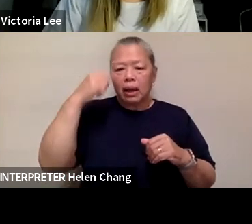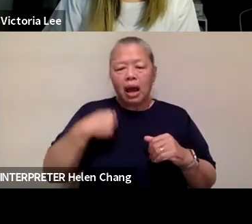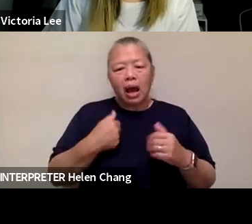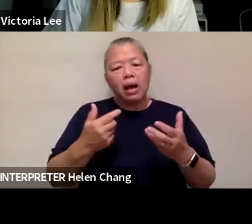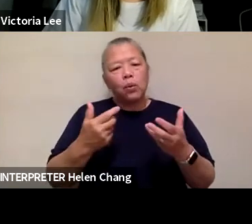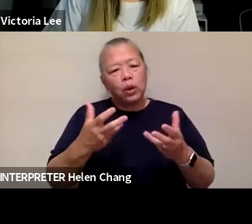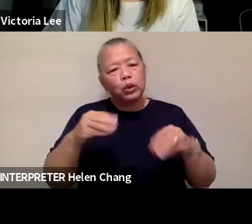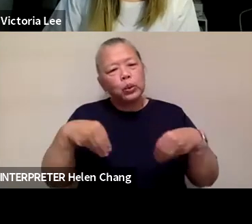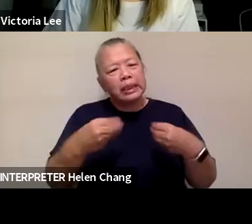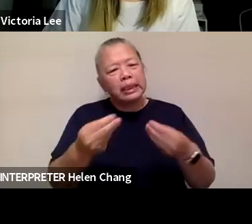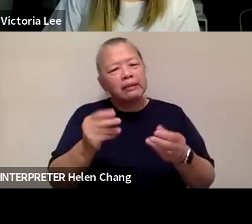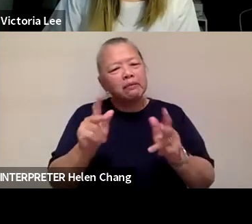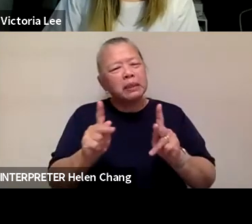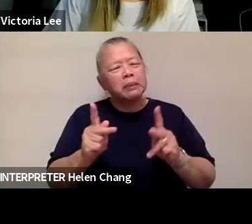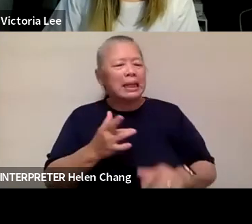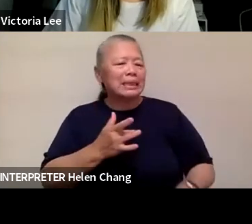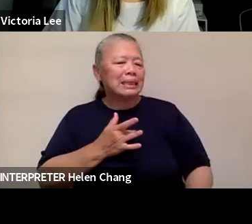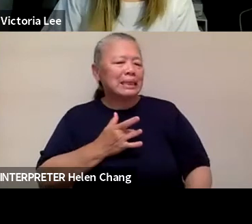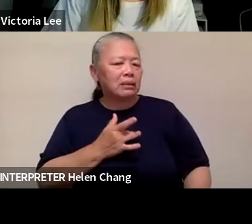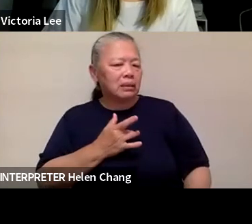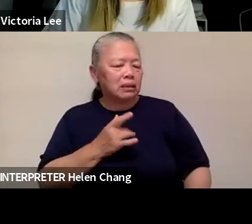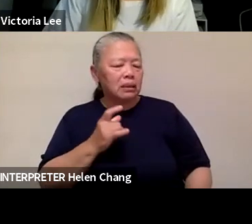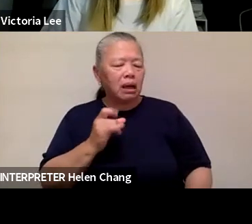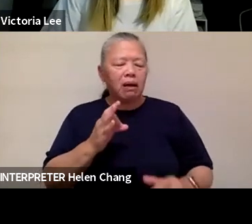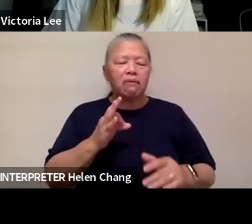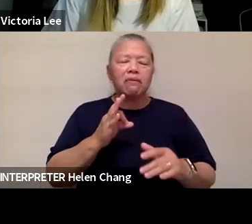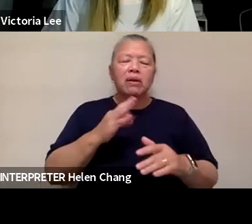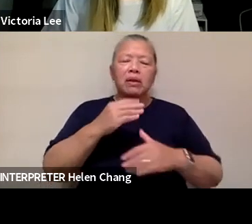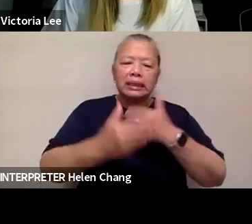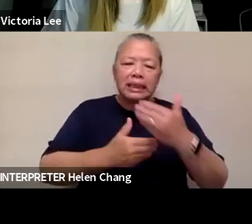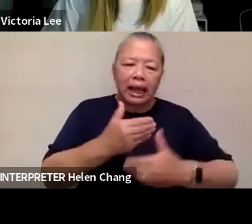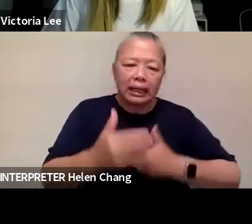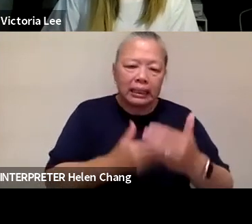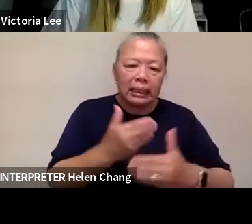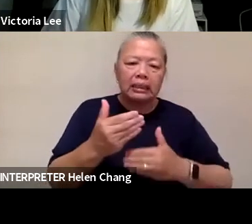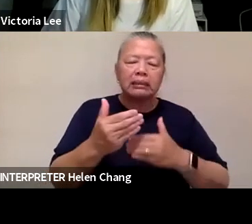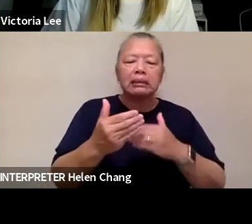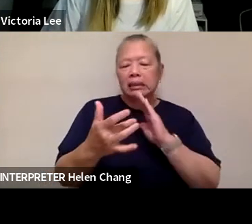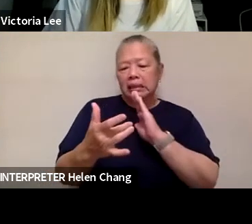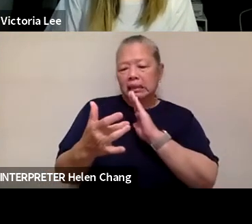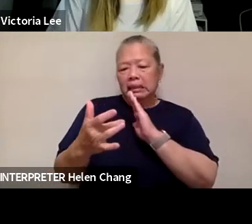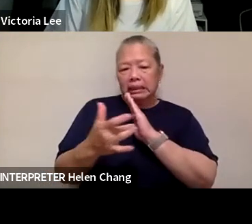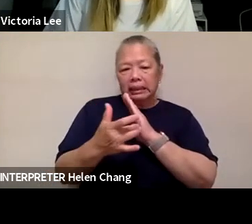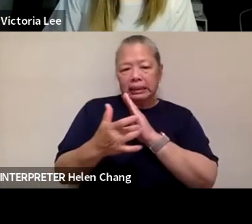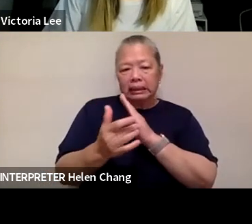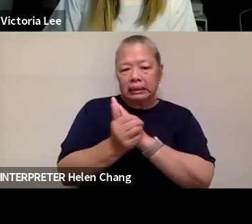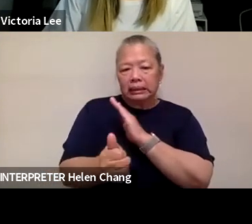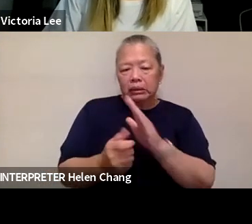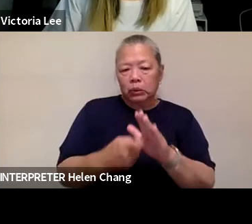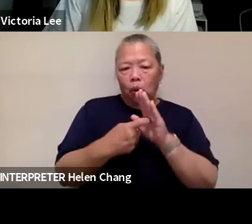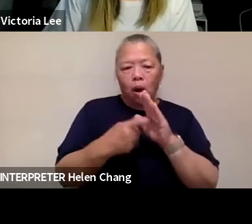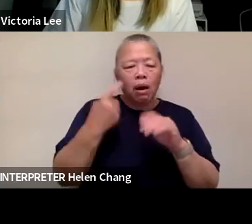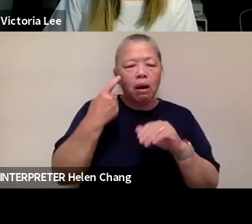give a glimpse of some of the observation, some of the technique that, that, that is part of even just a seemingly